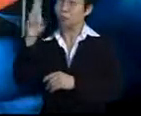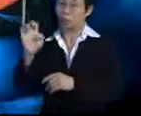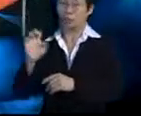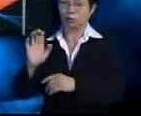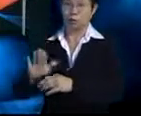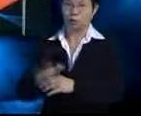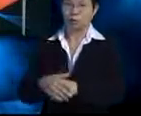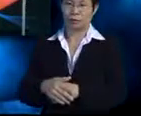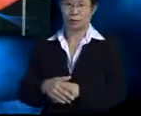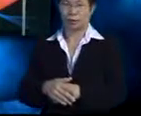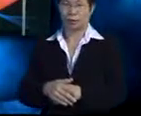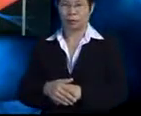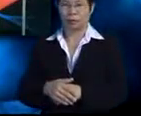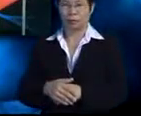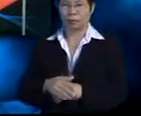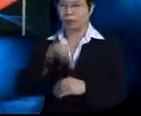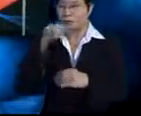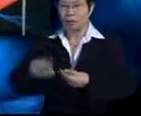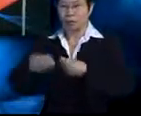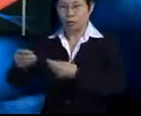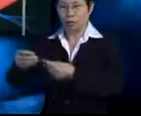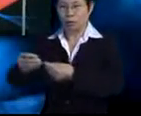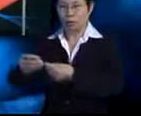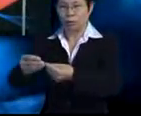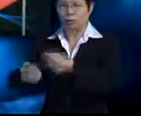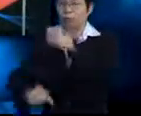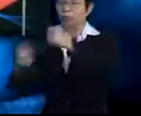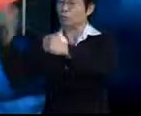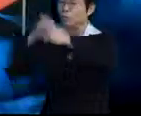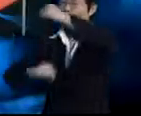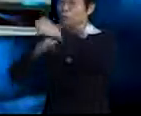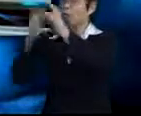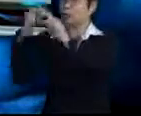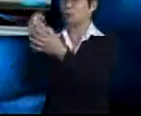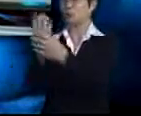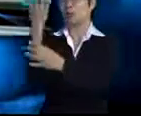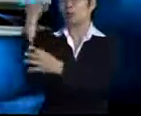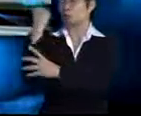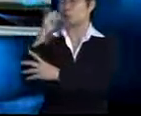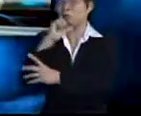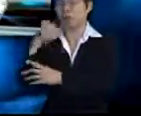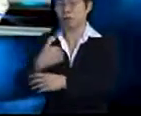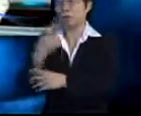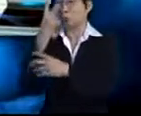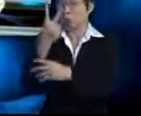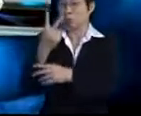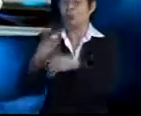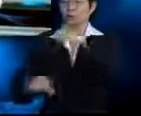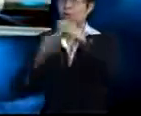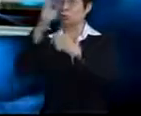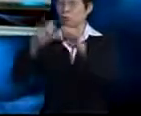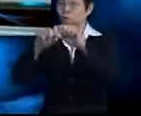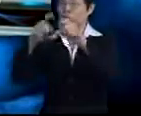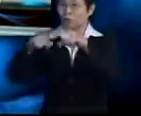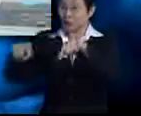Their sparse arrangement does not provide a strong support to the plant. But, there are two types of support system